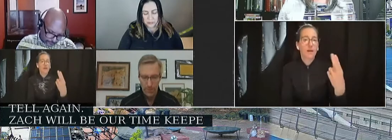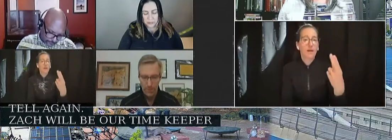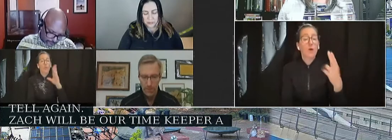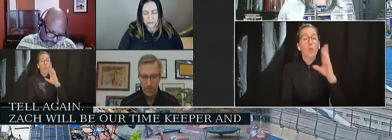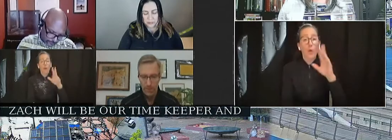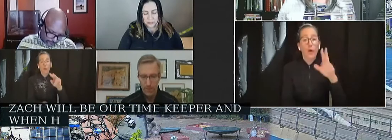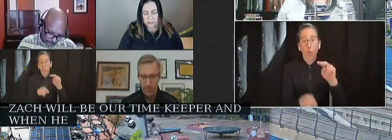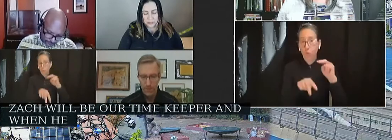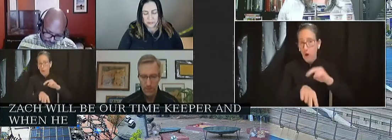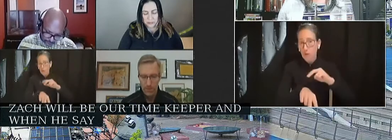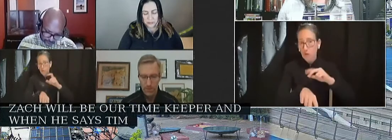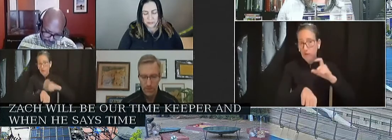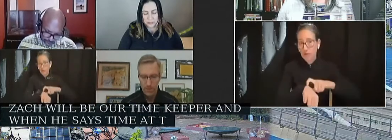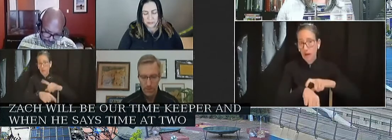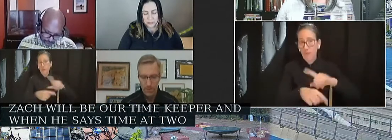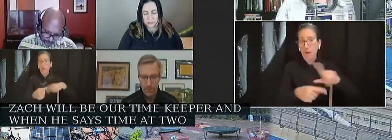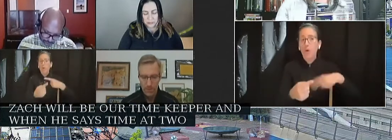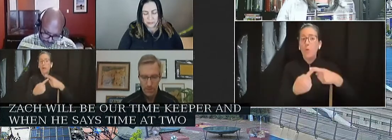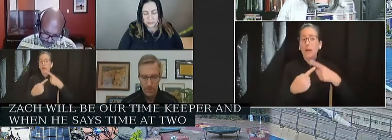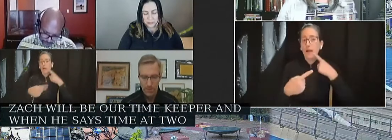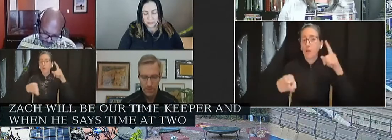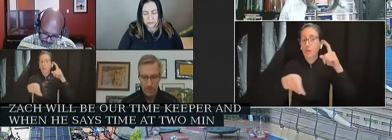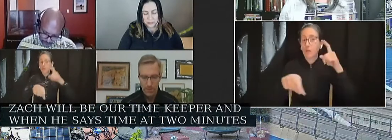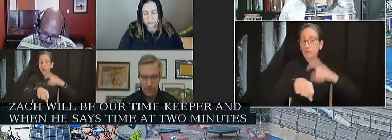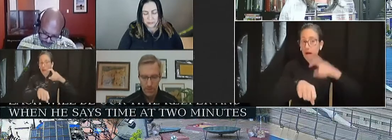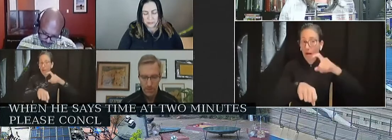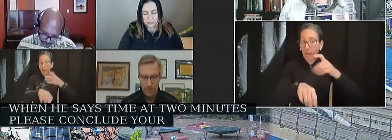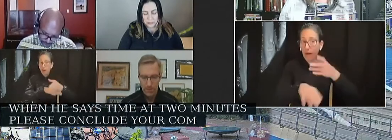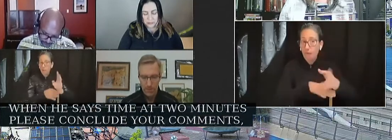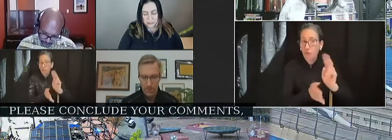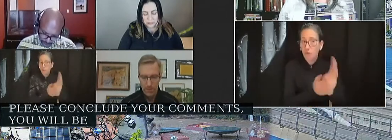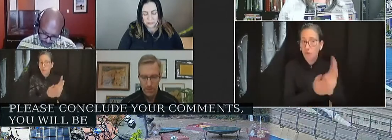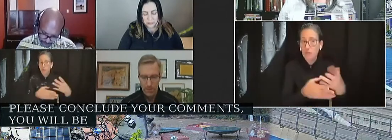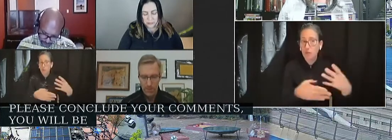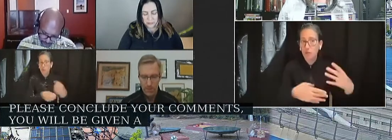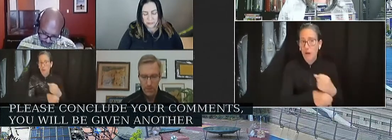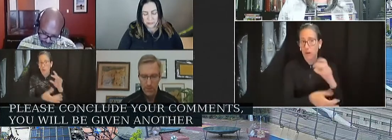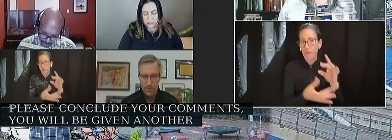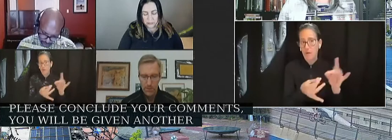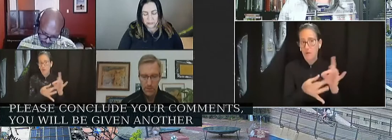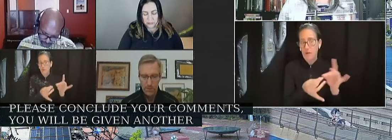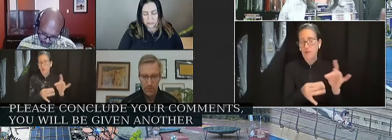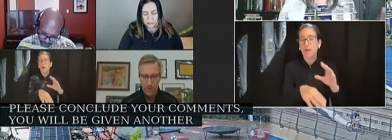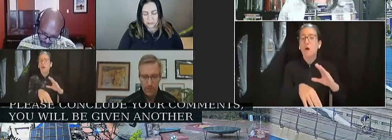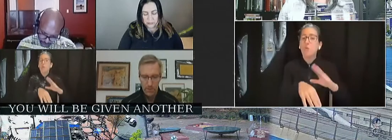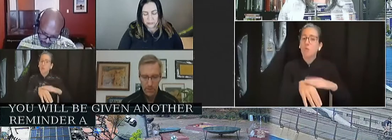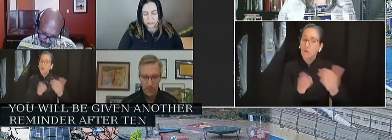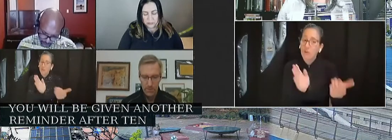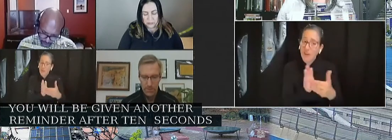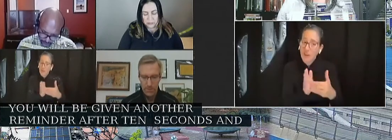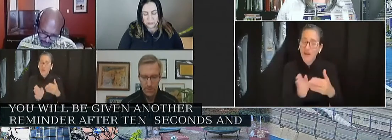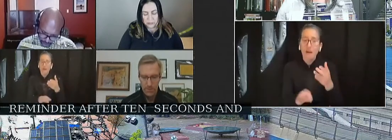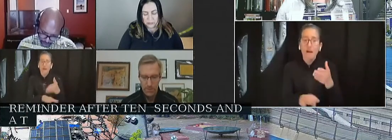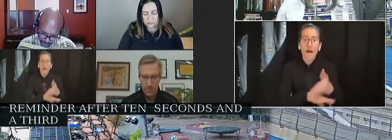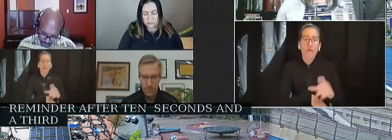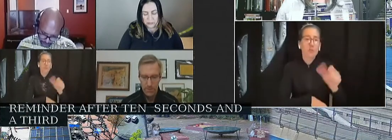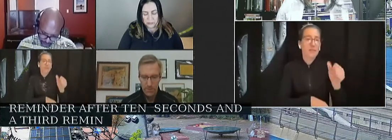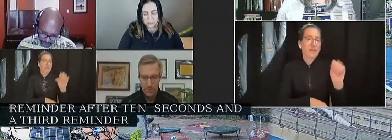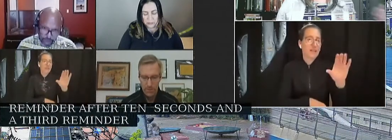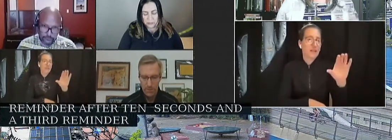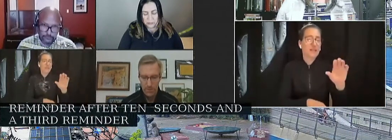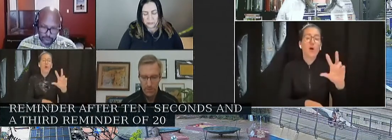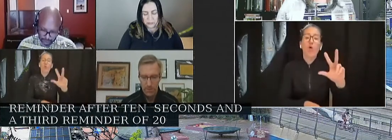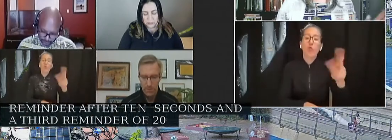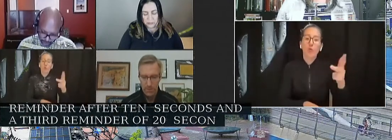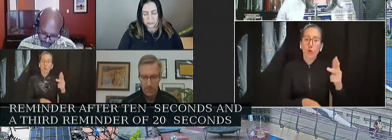time at two minutes, please conclude your comments. You'll be given another reminder after 10 seconds and then a third reminder at 20 seconds and